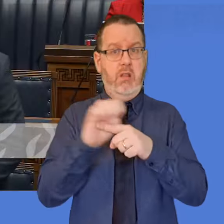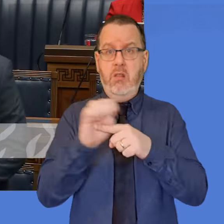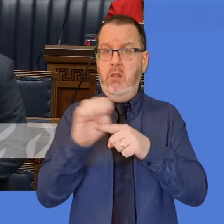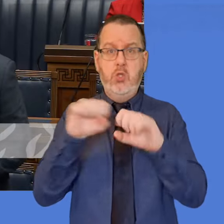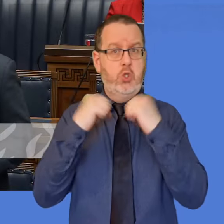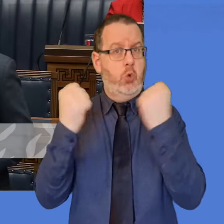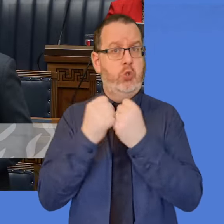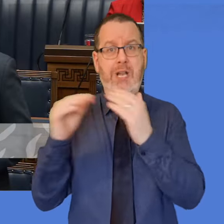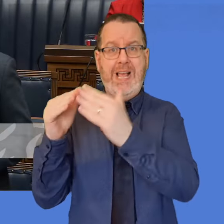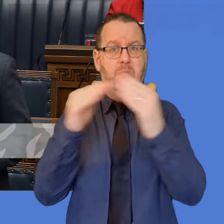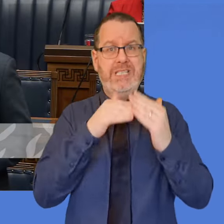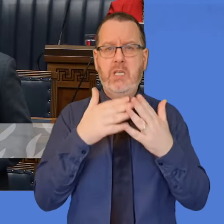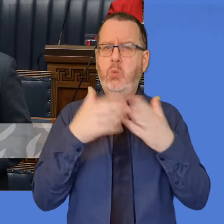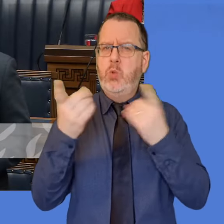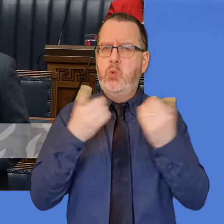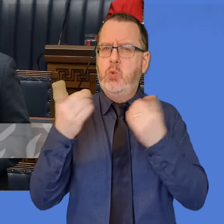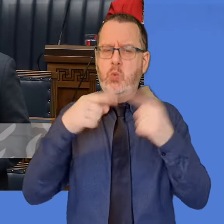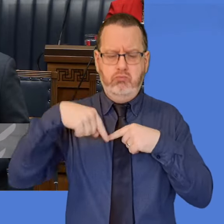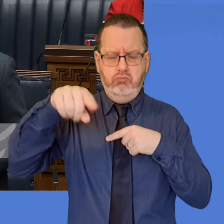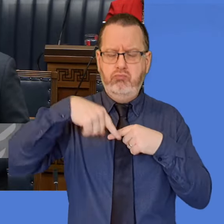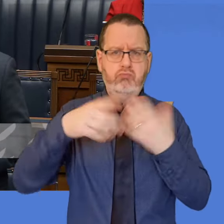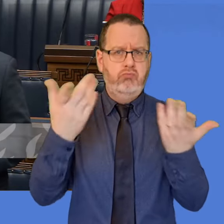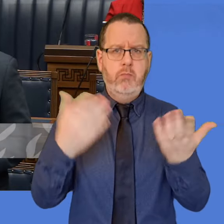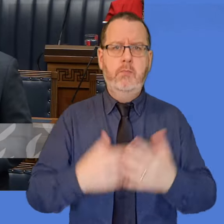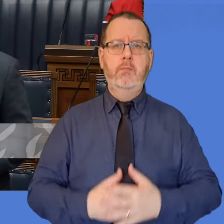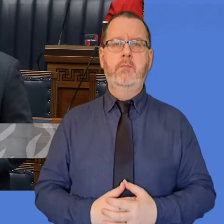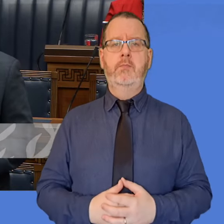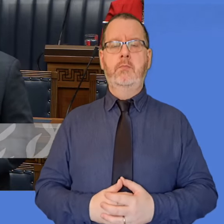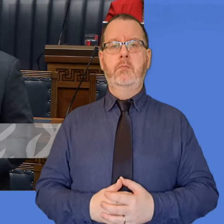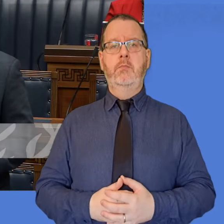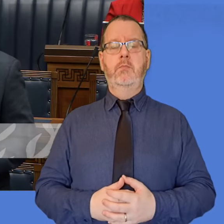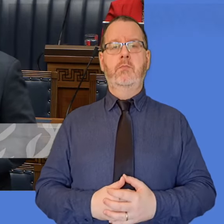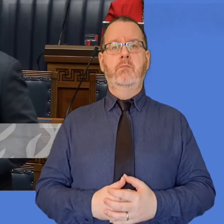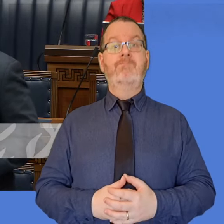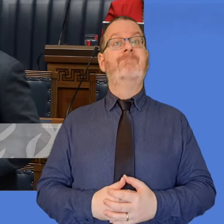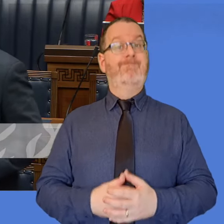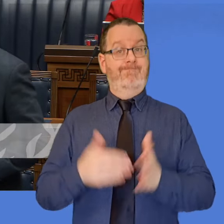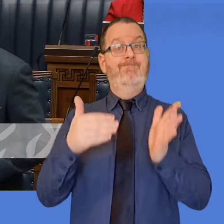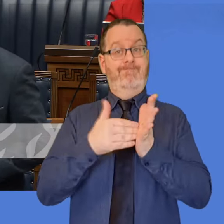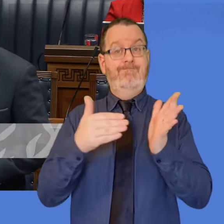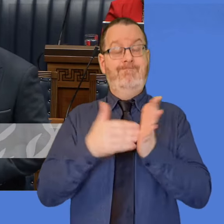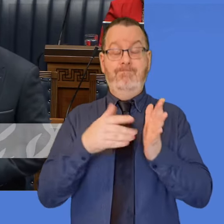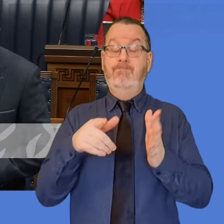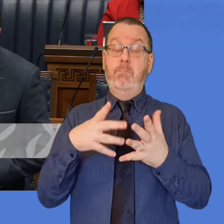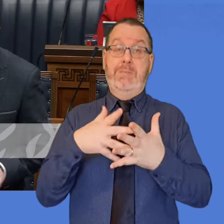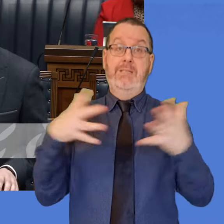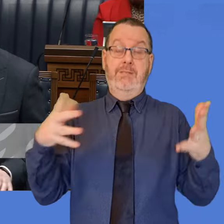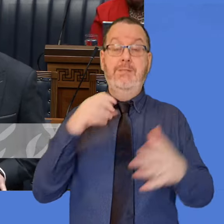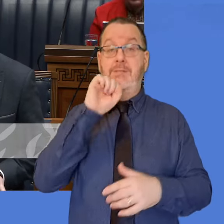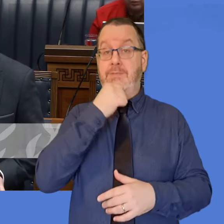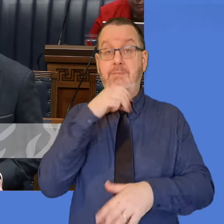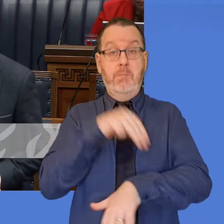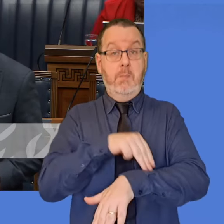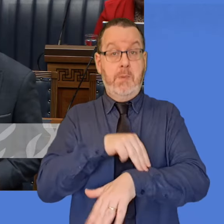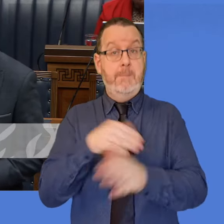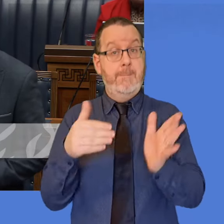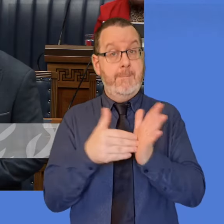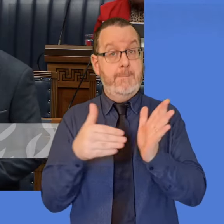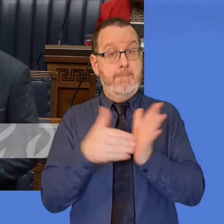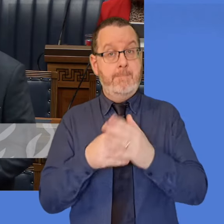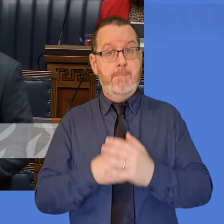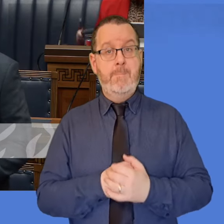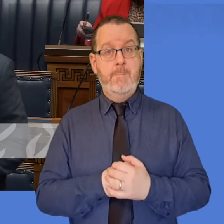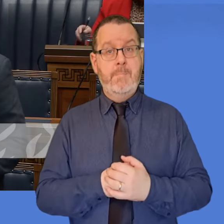Mr. Speaker, there is a serious issue of concern here, and from my own point of view, the current situation is not